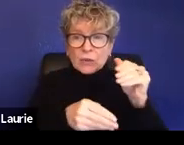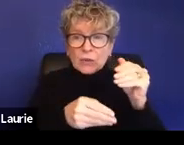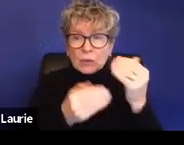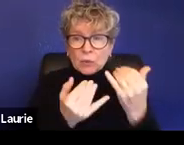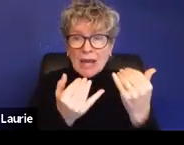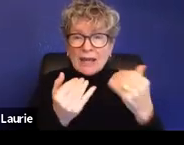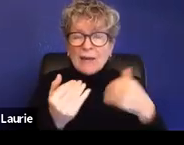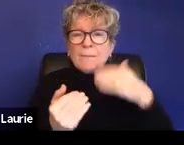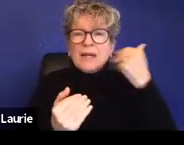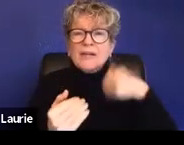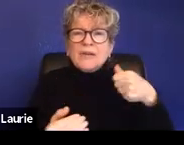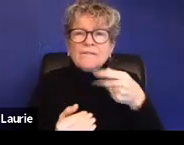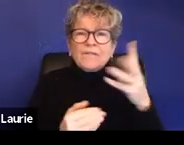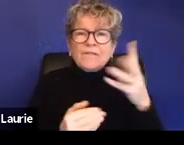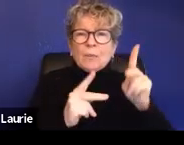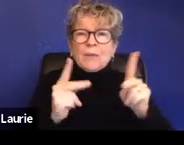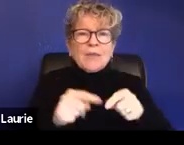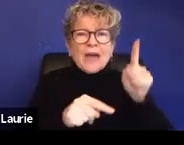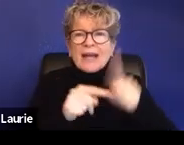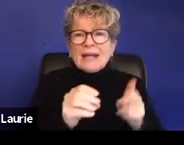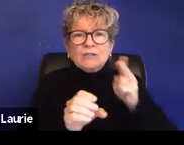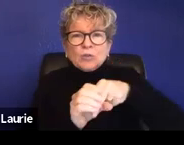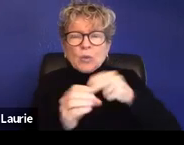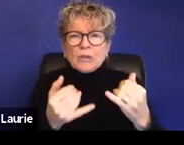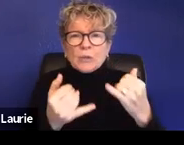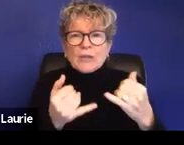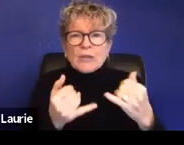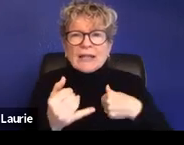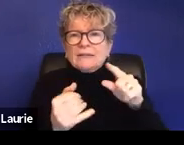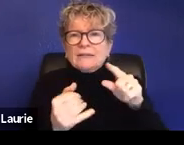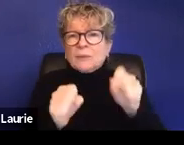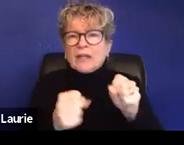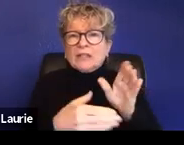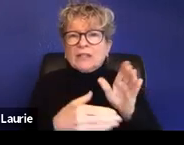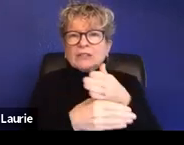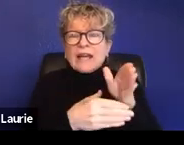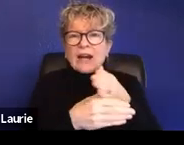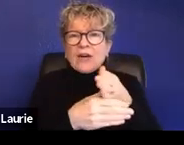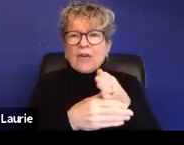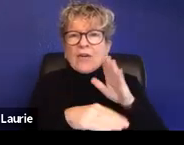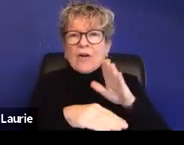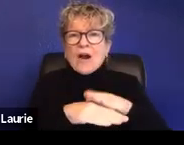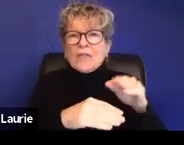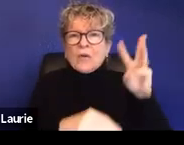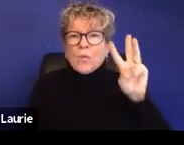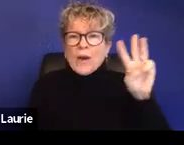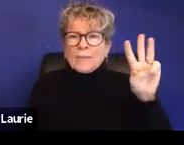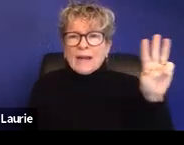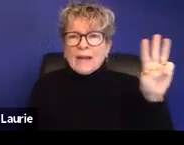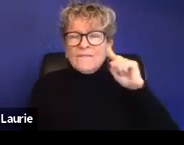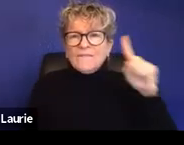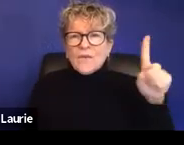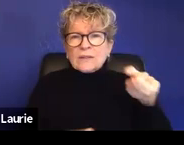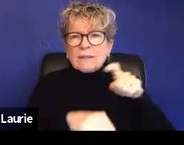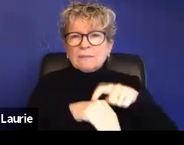There's a few folks who aren't able to make it today, so we're able to share this on our website for a period of